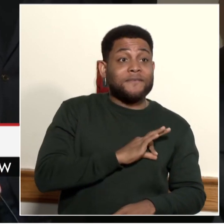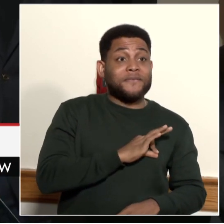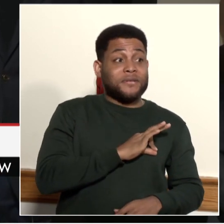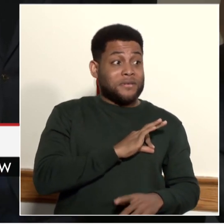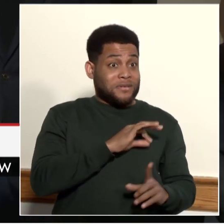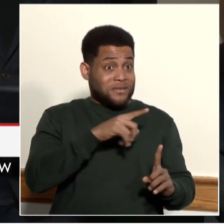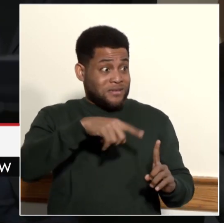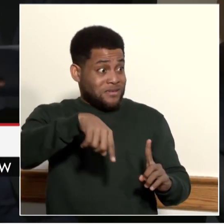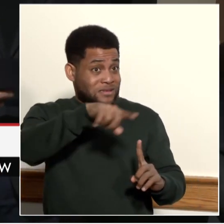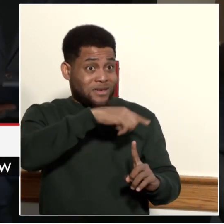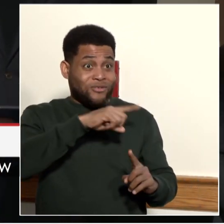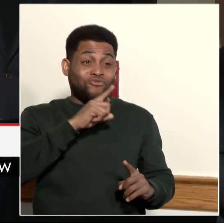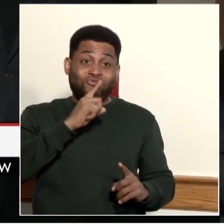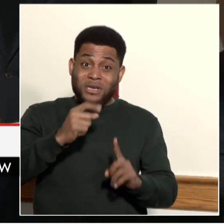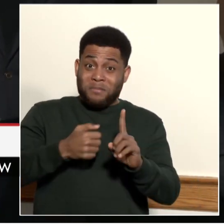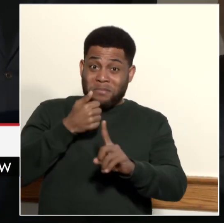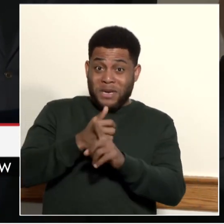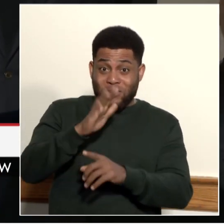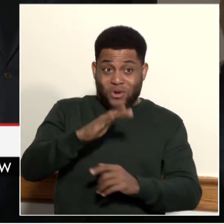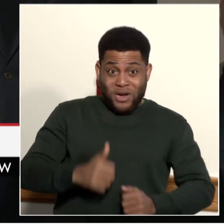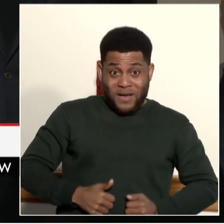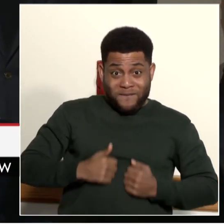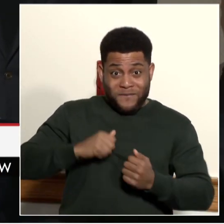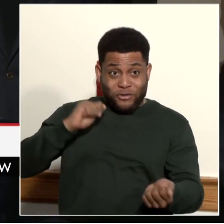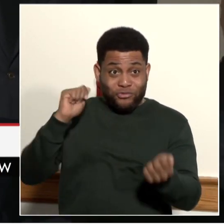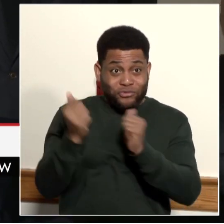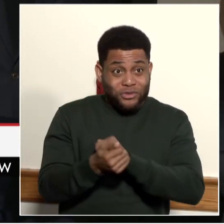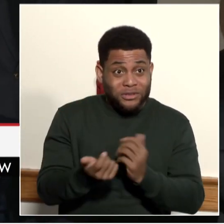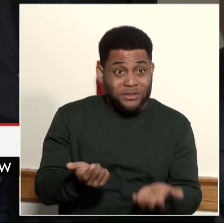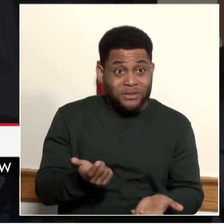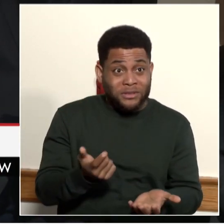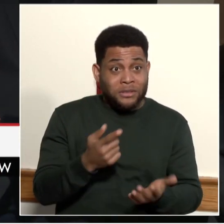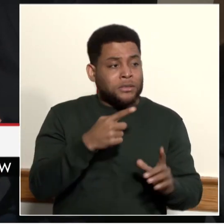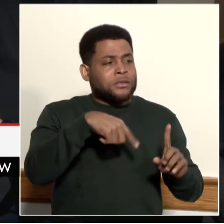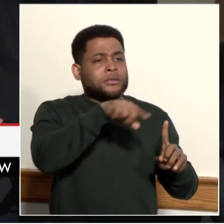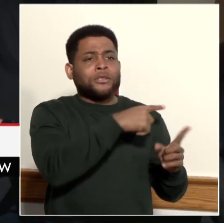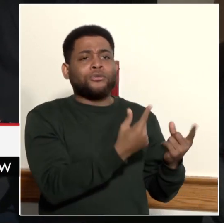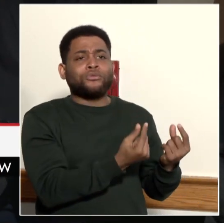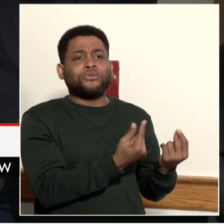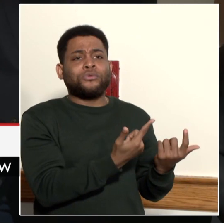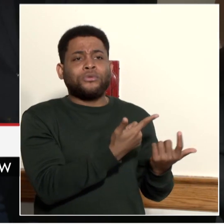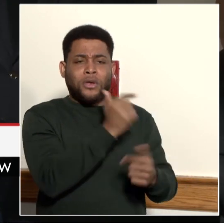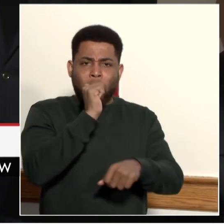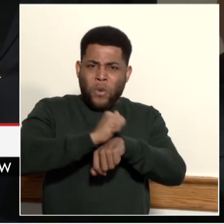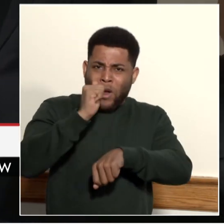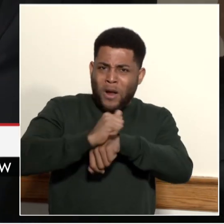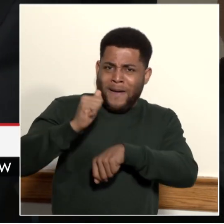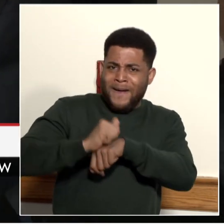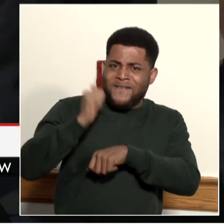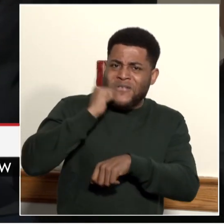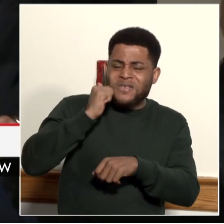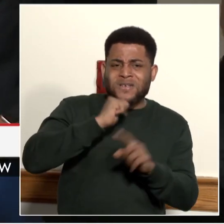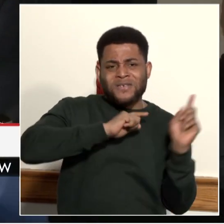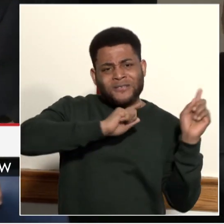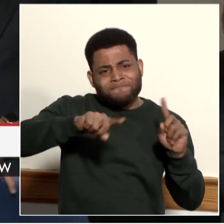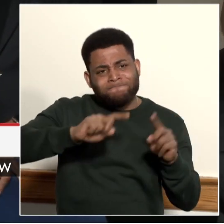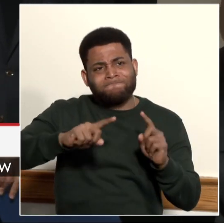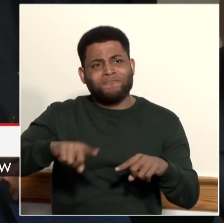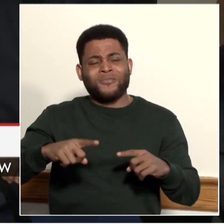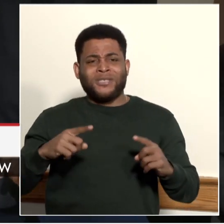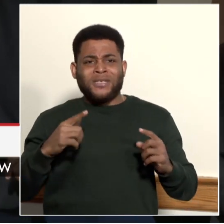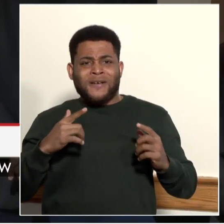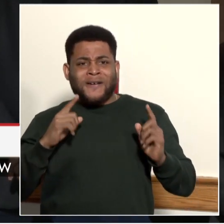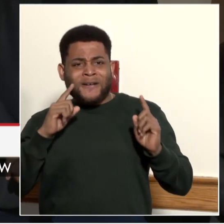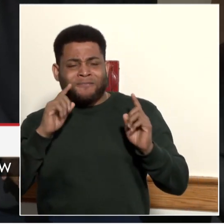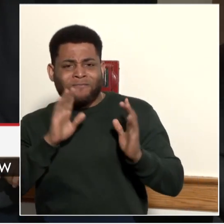your lives, you know what these guys do when they come to work every day? They're excited to challenge you, to love you, to